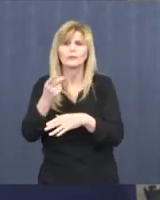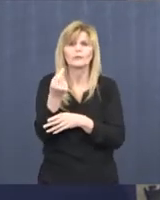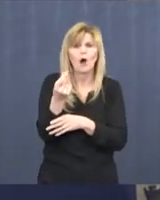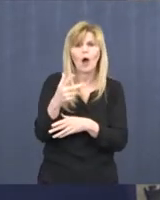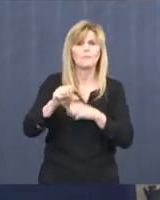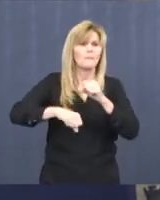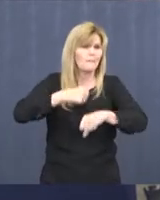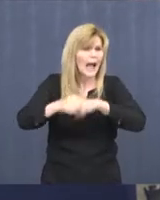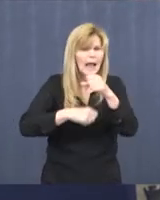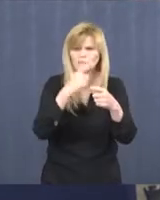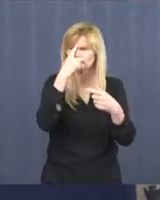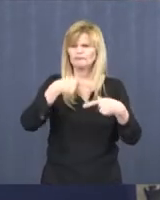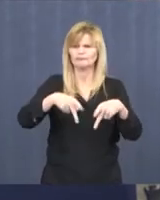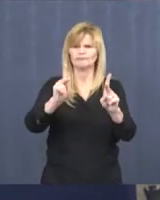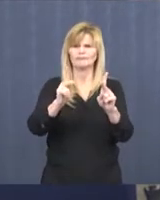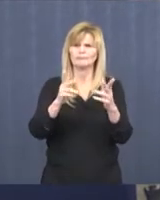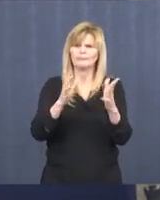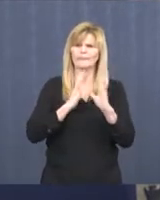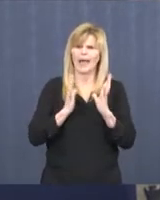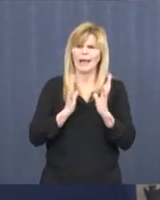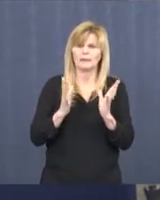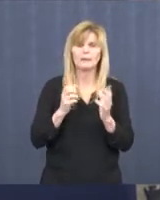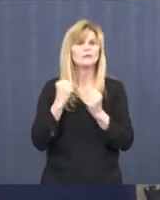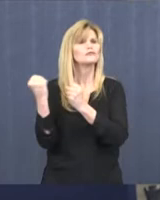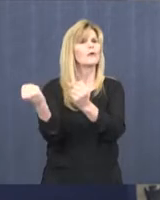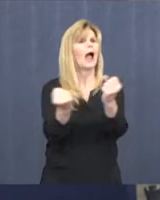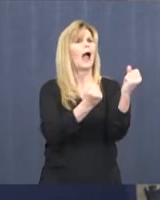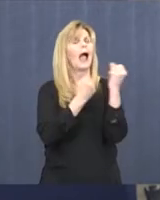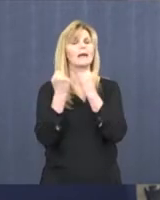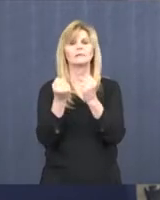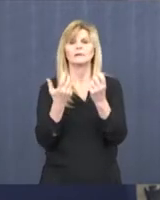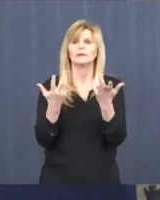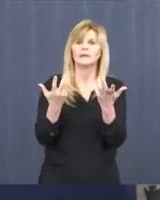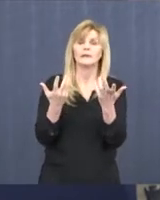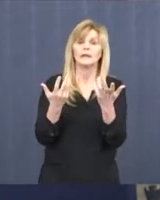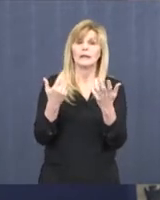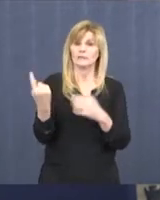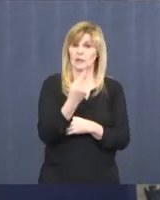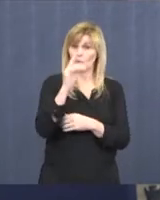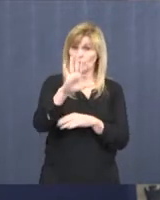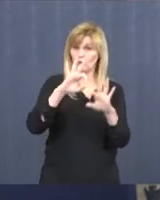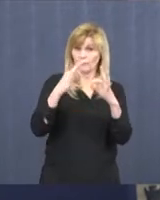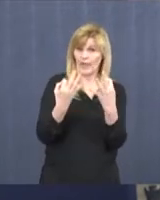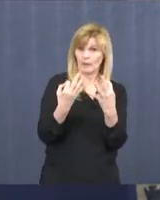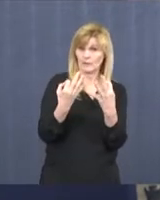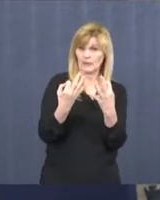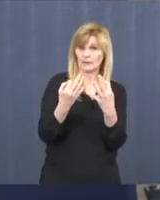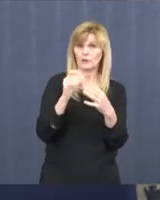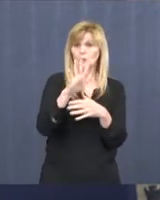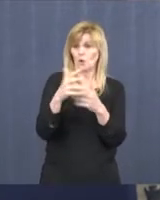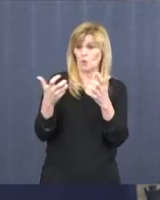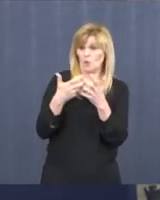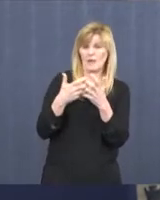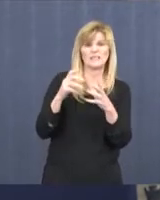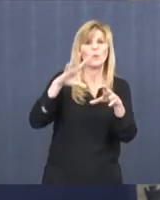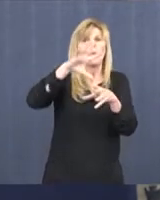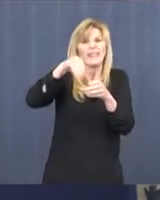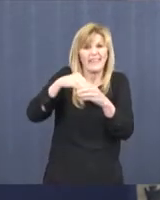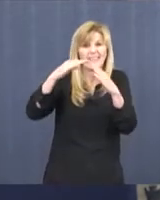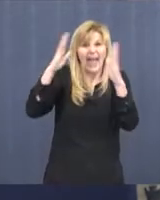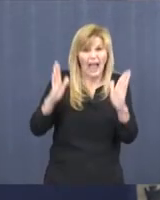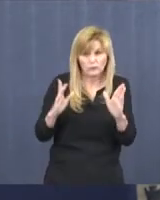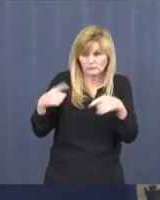allowable. Go for a drive. If you have a member of your family or your roommates that you've been with